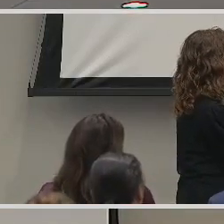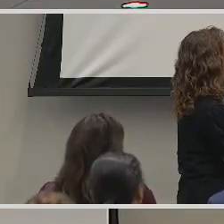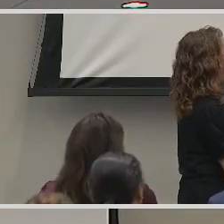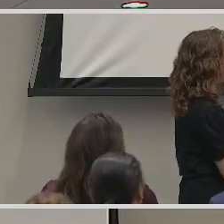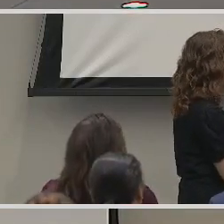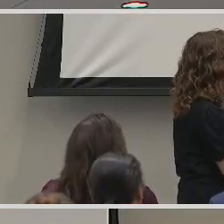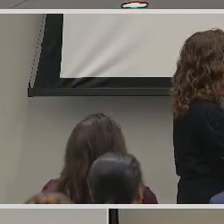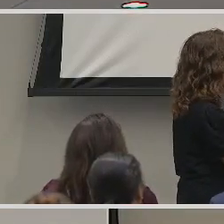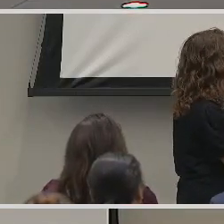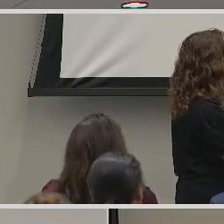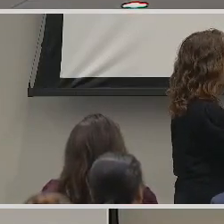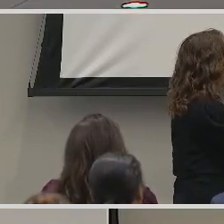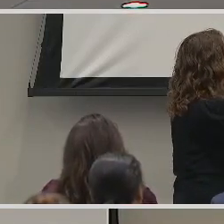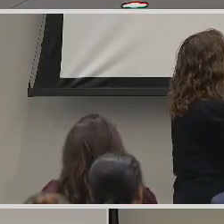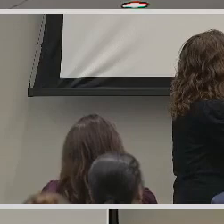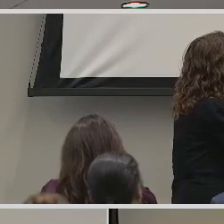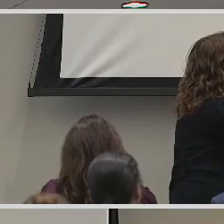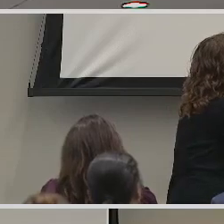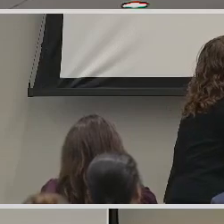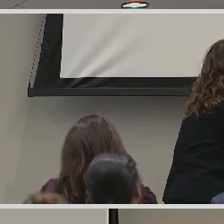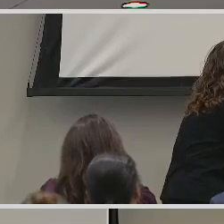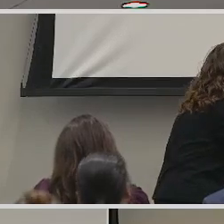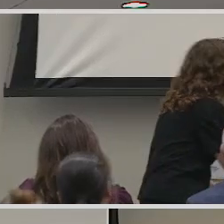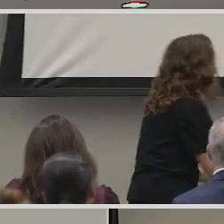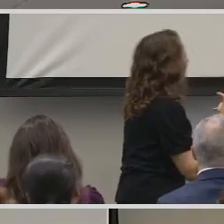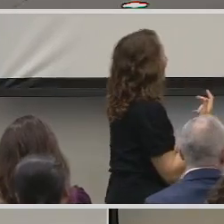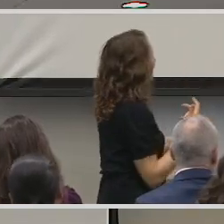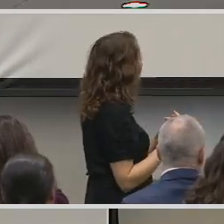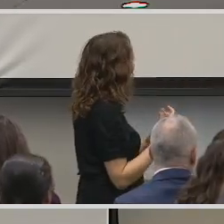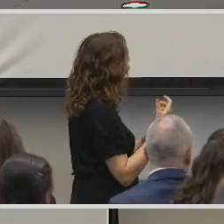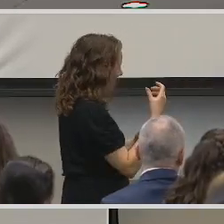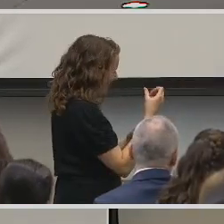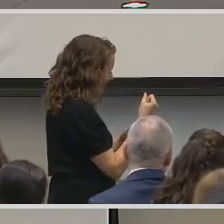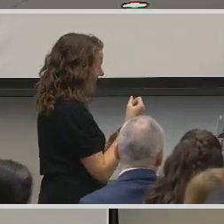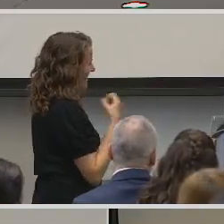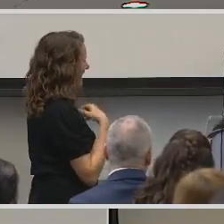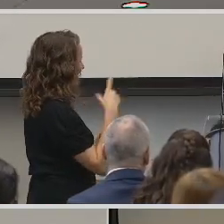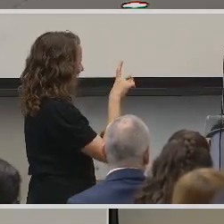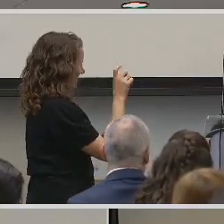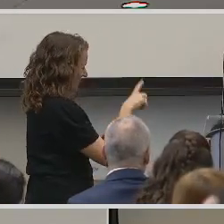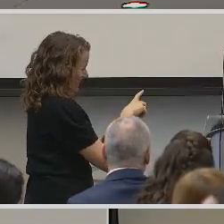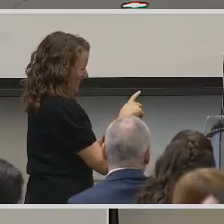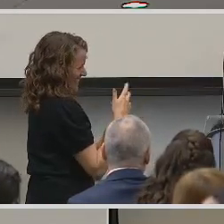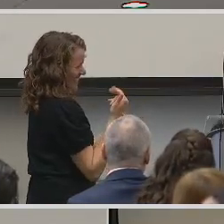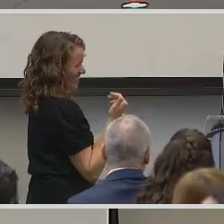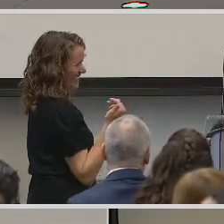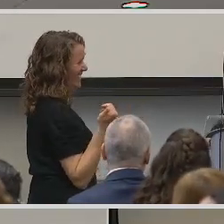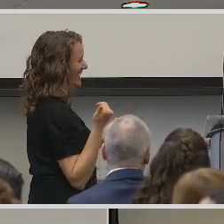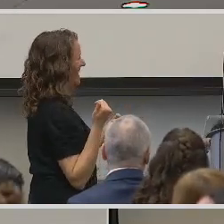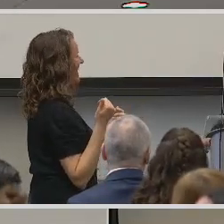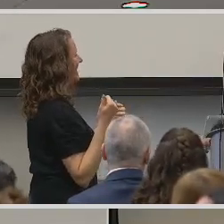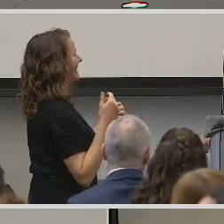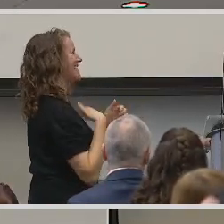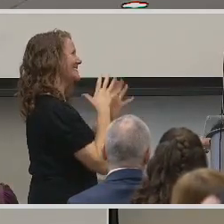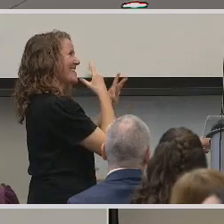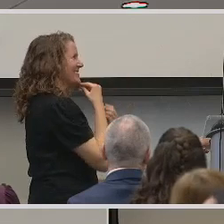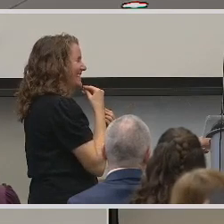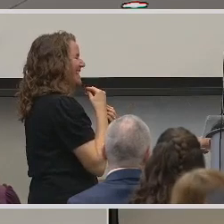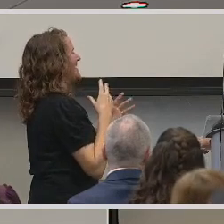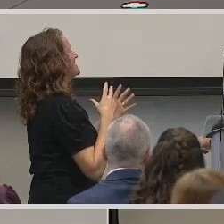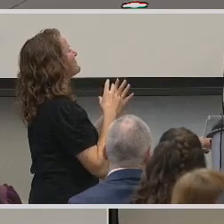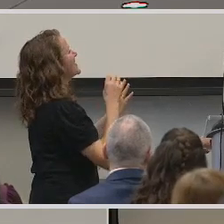this is the first time I've heard her voice. So, my question was... Hi. Hi. It's lovely.